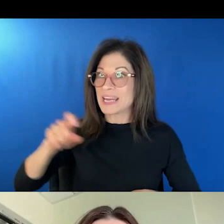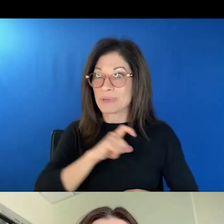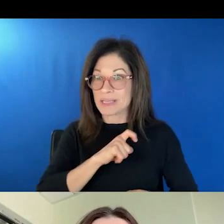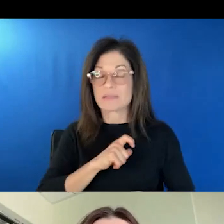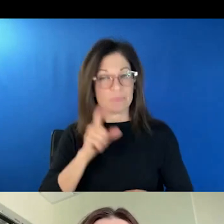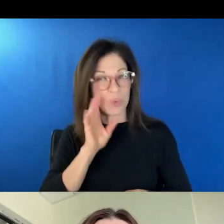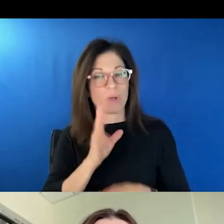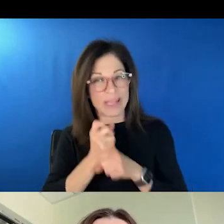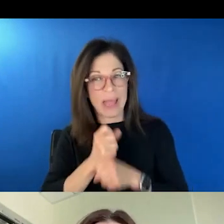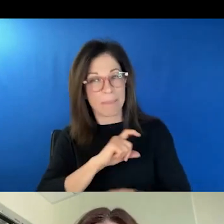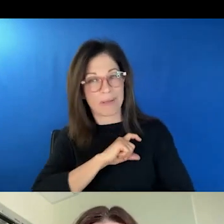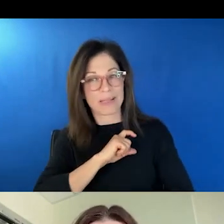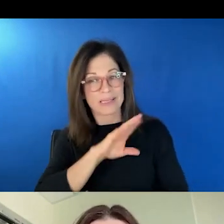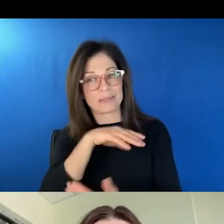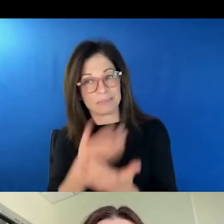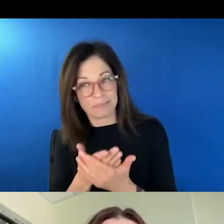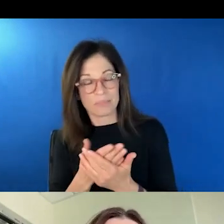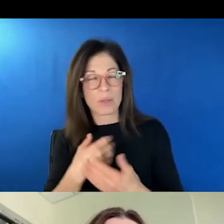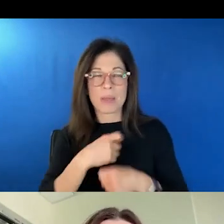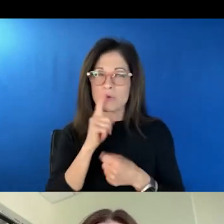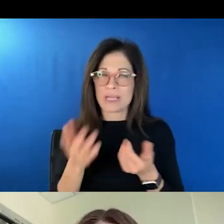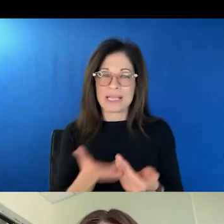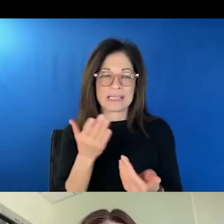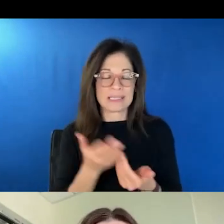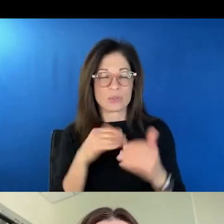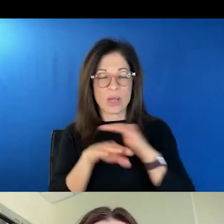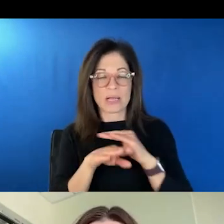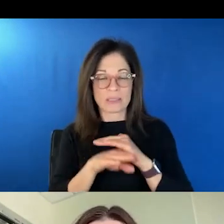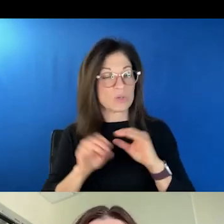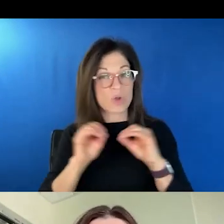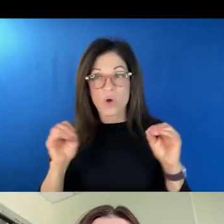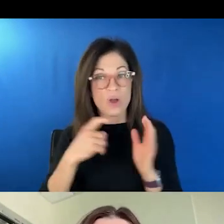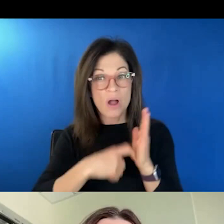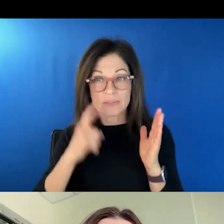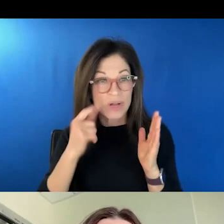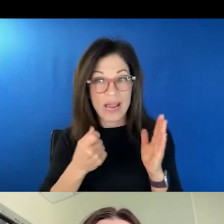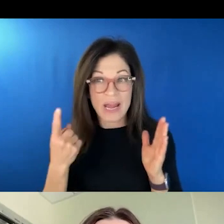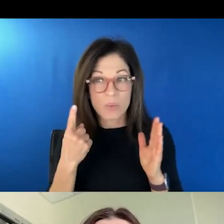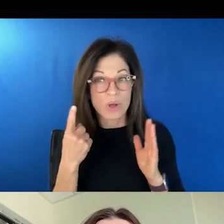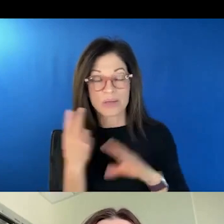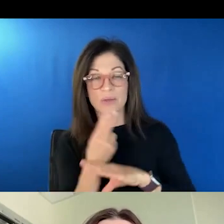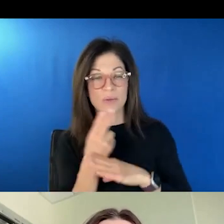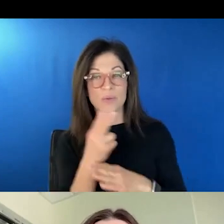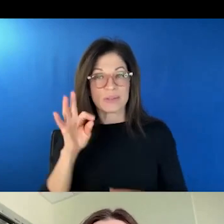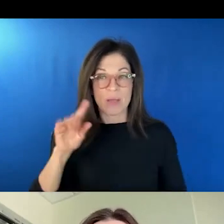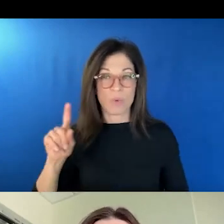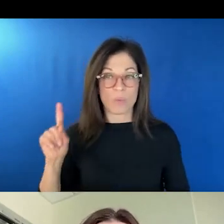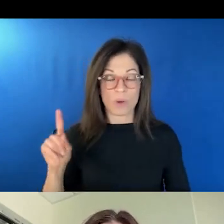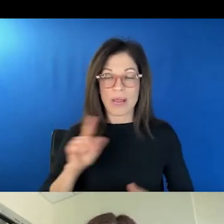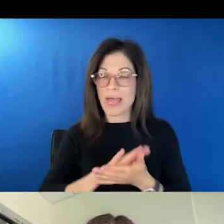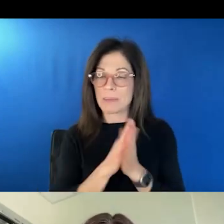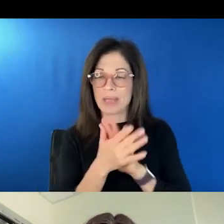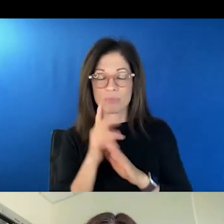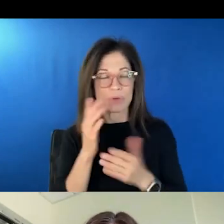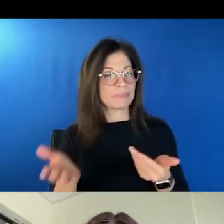to get the police. And we've made it super easy to access, no cost to anybody to use. And it became just a very